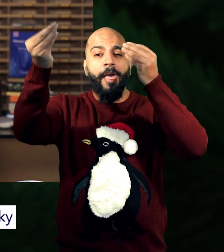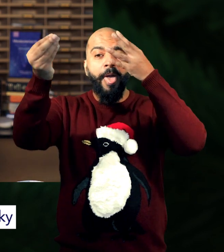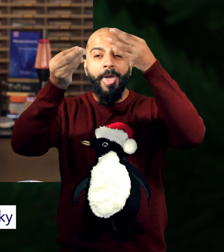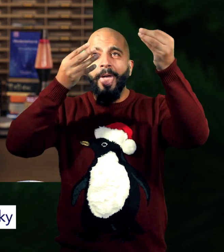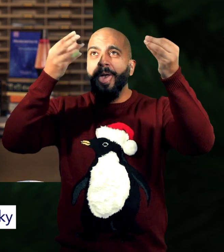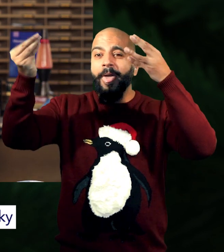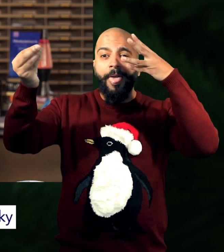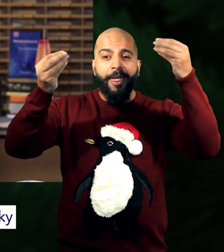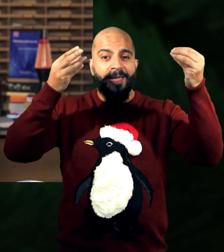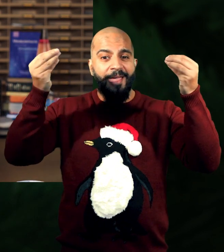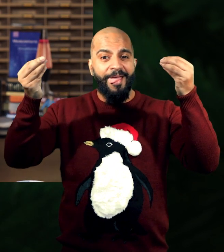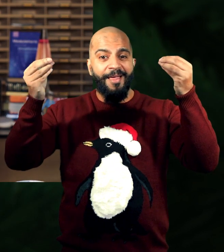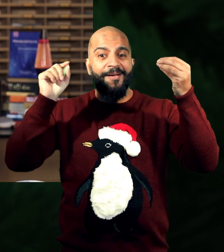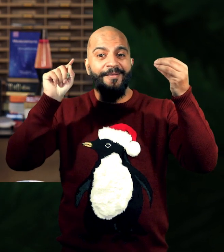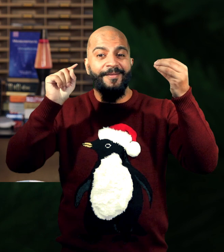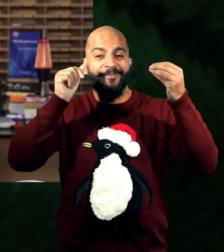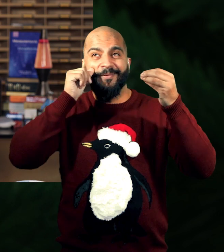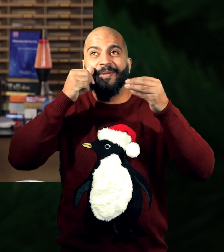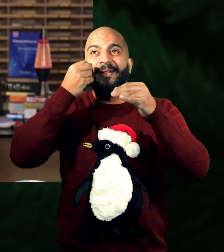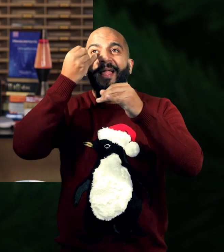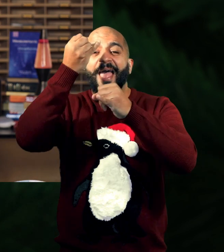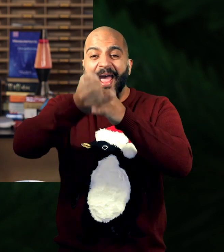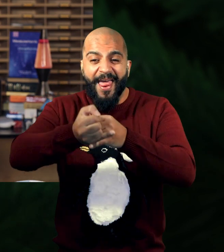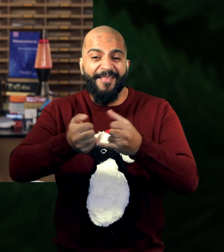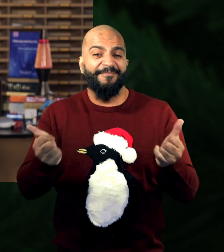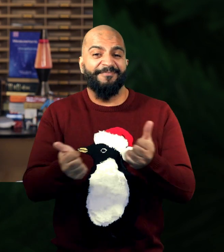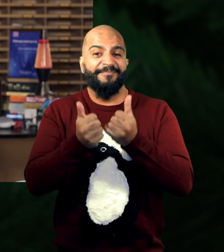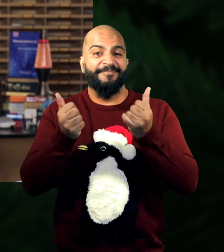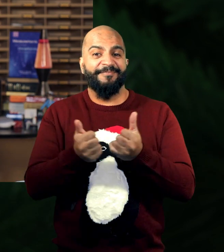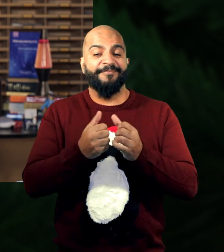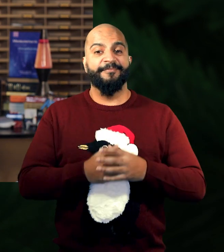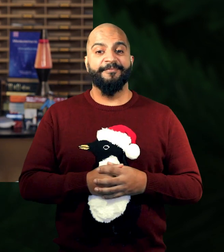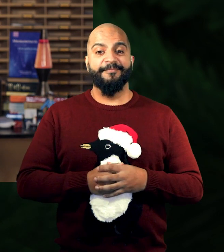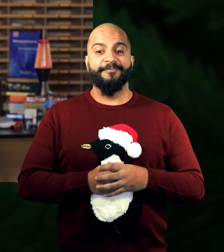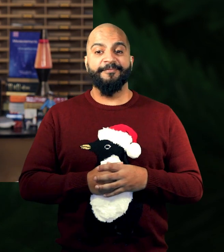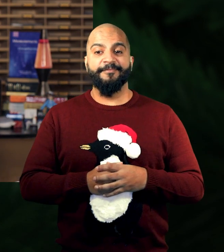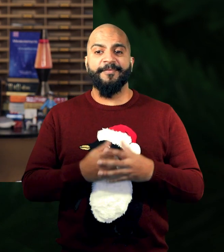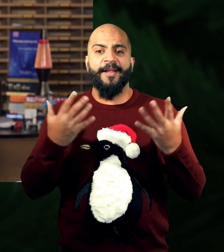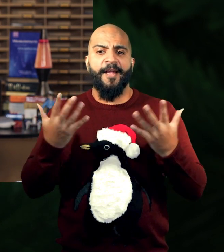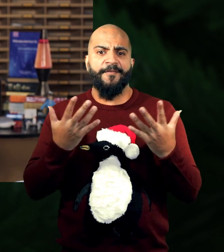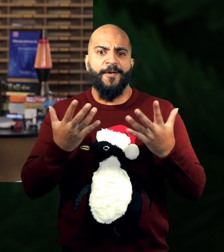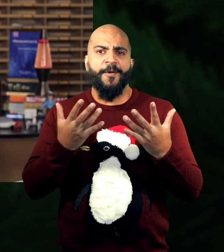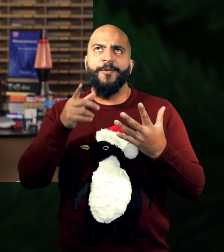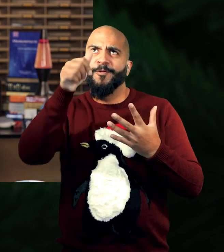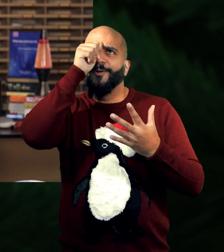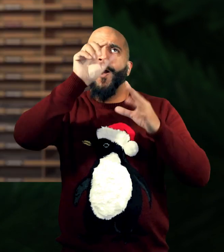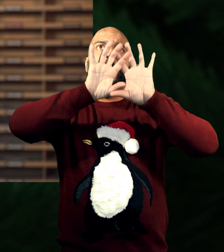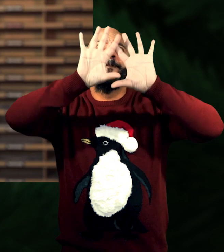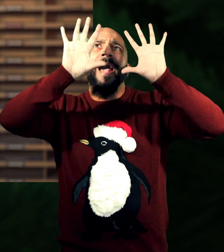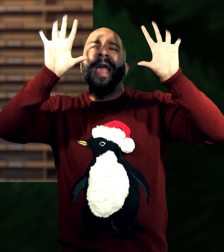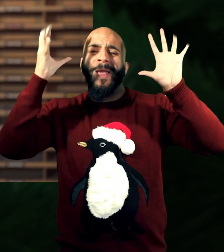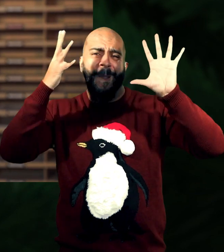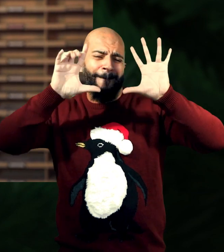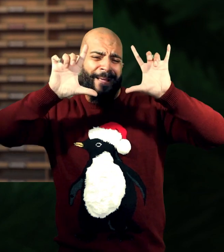further and further apart in the sky until the end of time itself. Now, of course, space is absolutely massive.